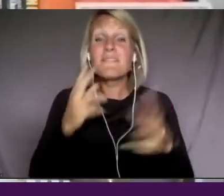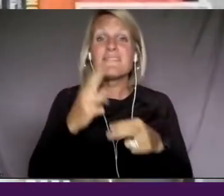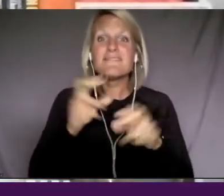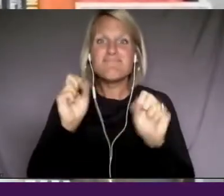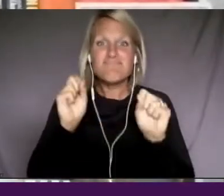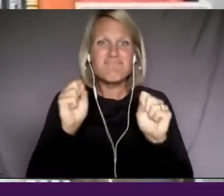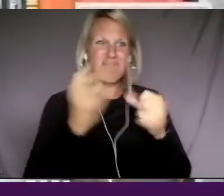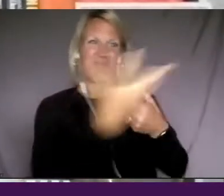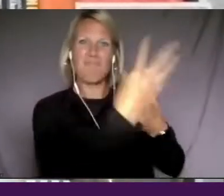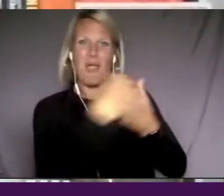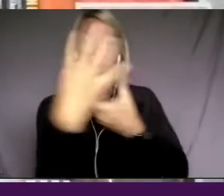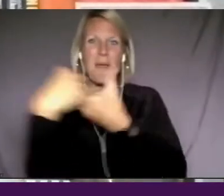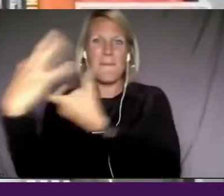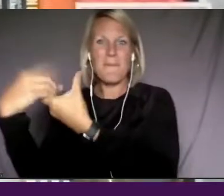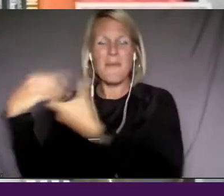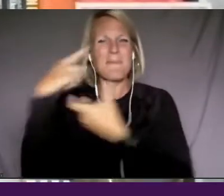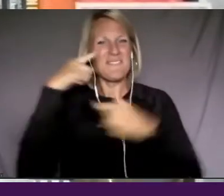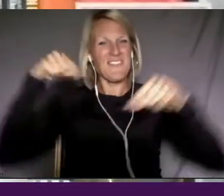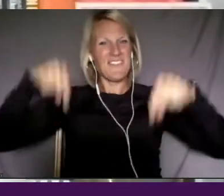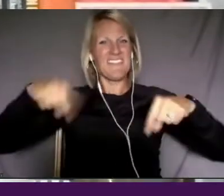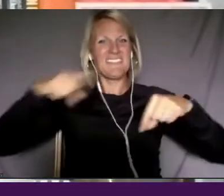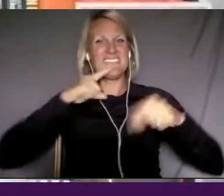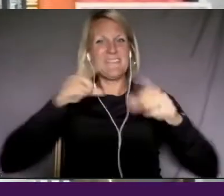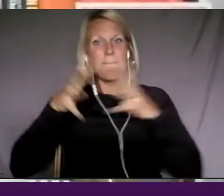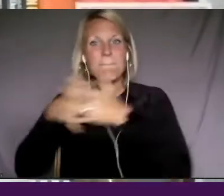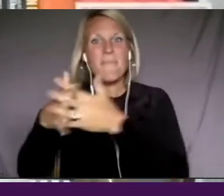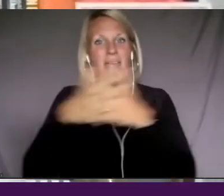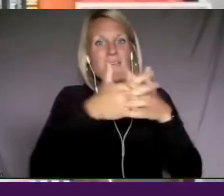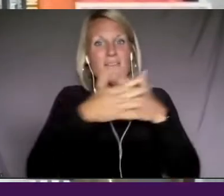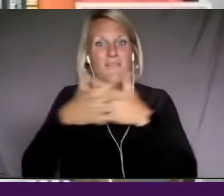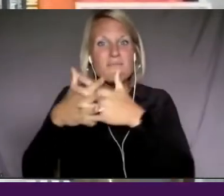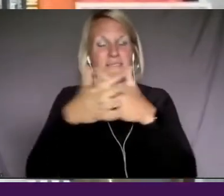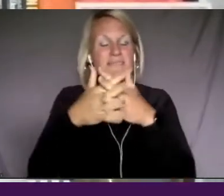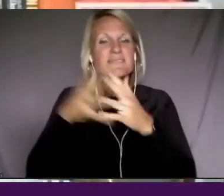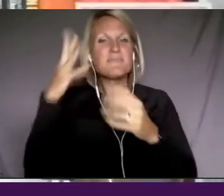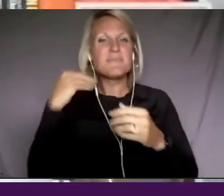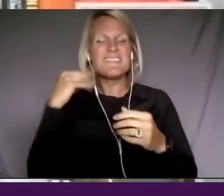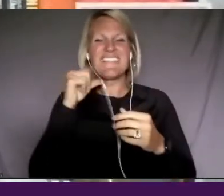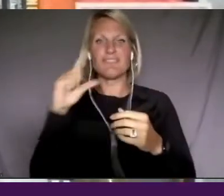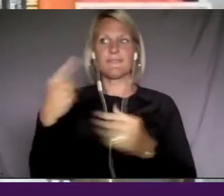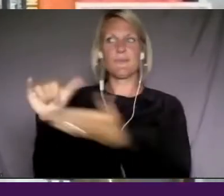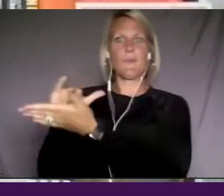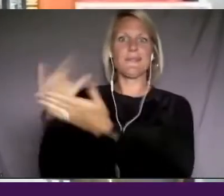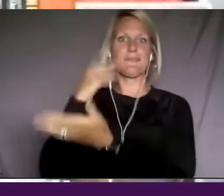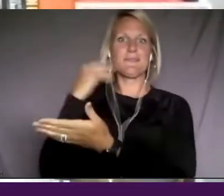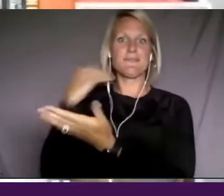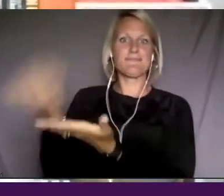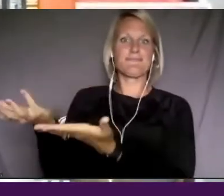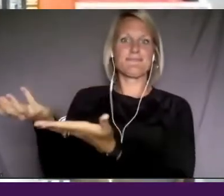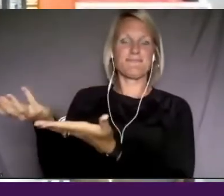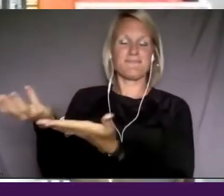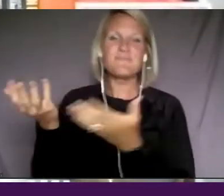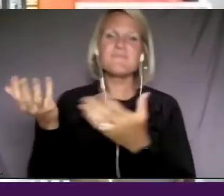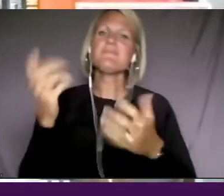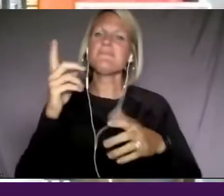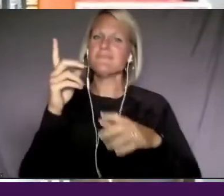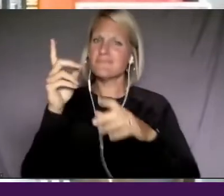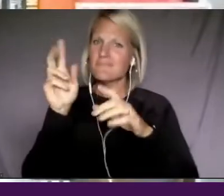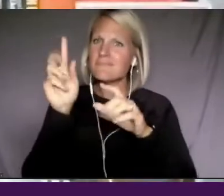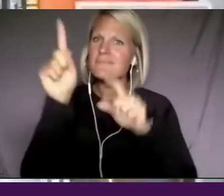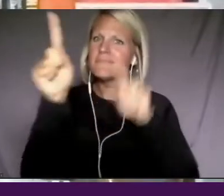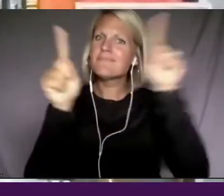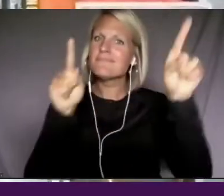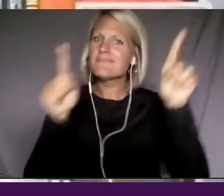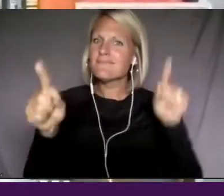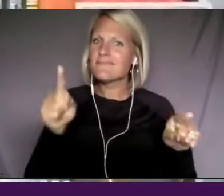You know, I, I really want us to, to be more reflective. So there are, there's changing state, which we've talked about.